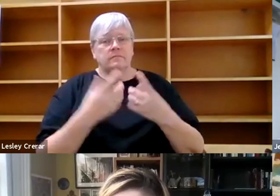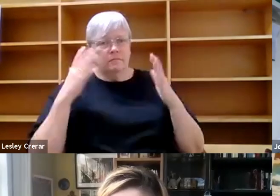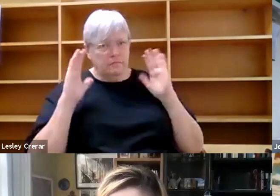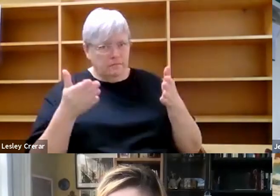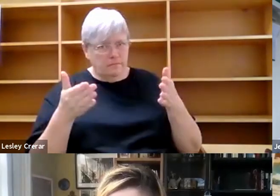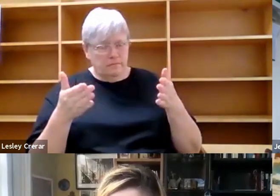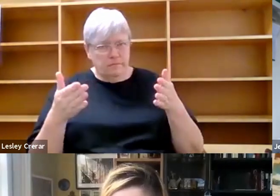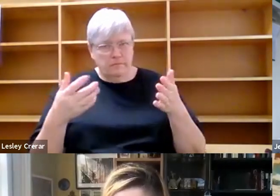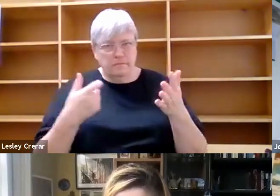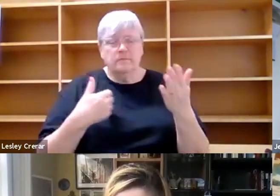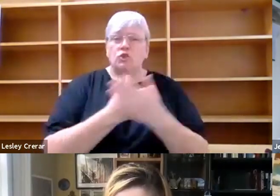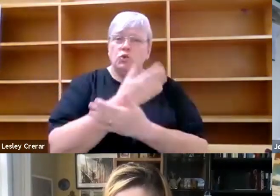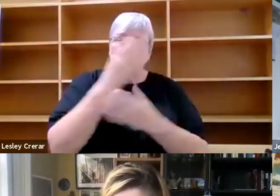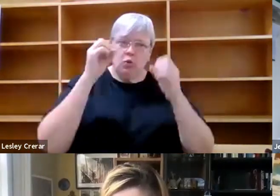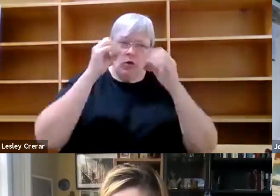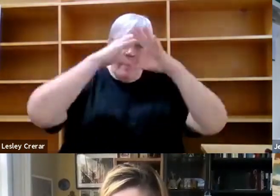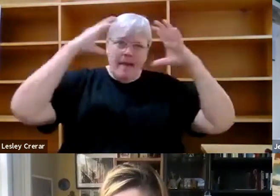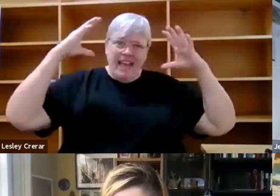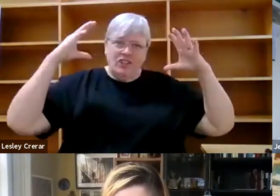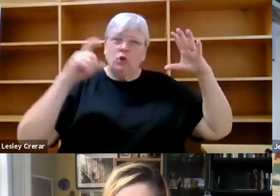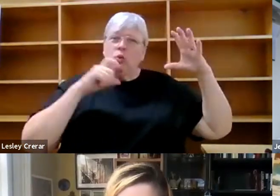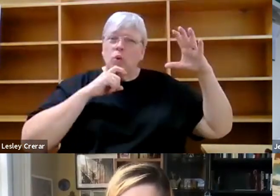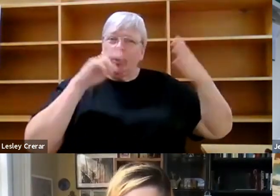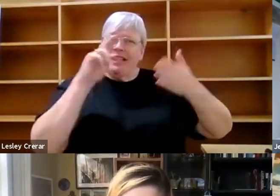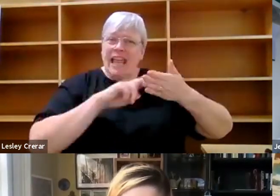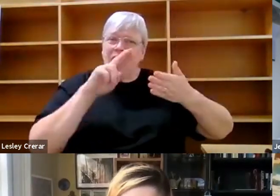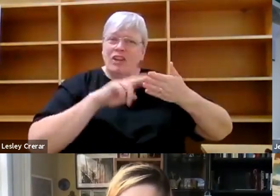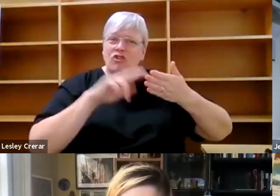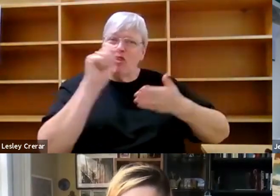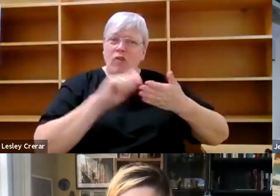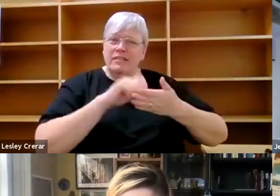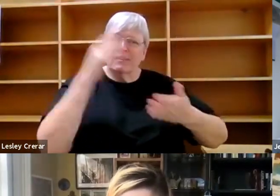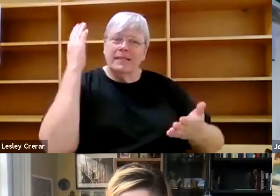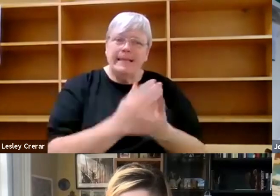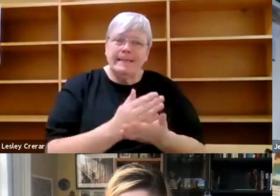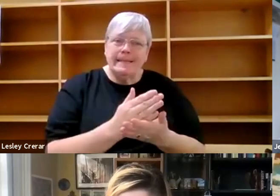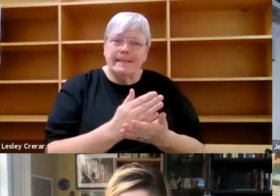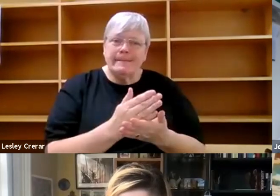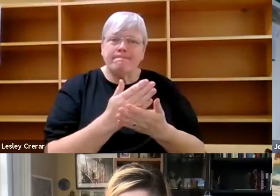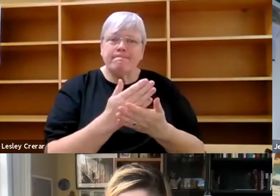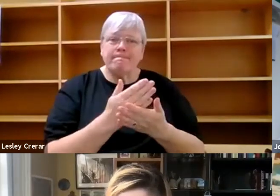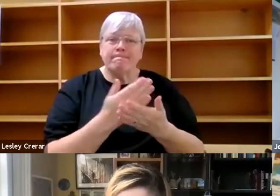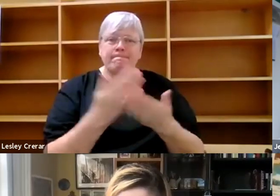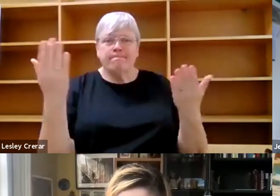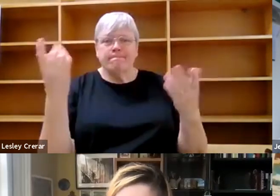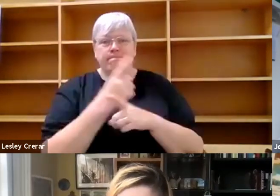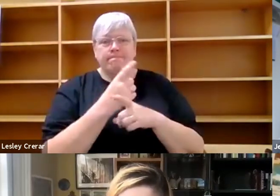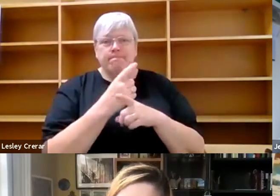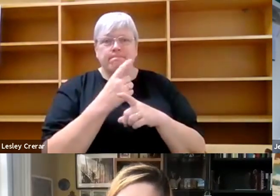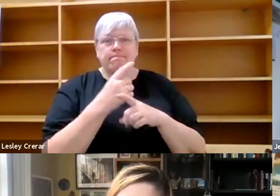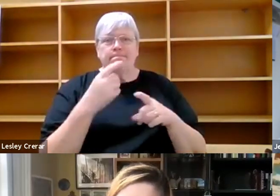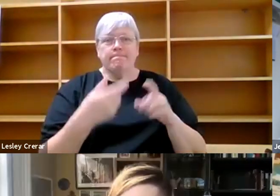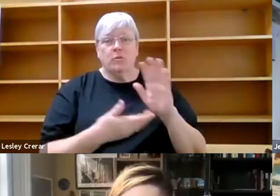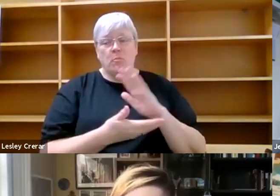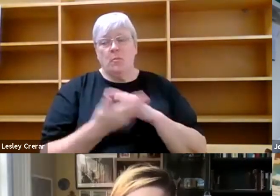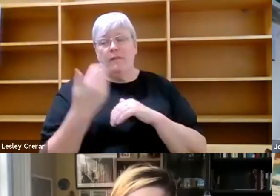reimagining of, of who a nature writer is, as we've talked about already. But I also think like, um, being able to